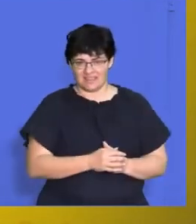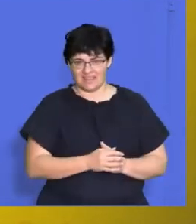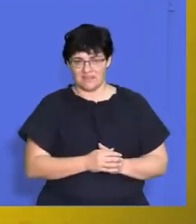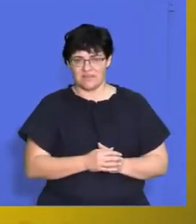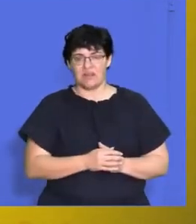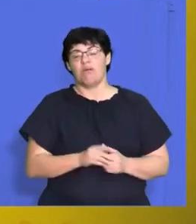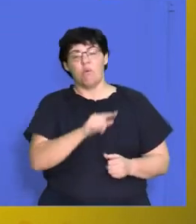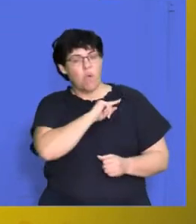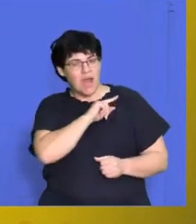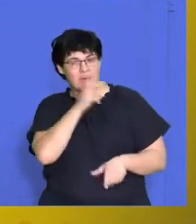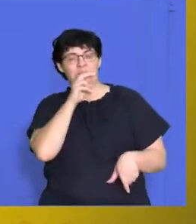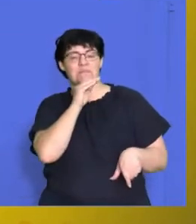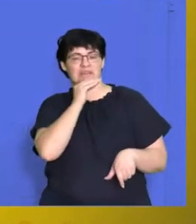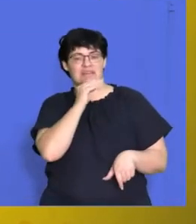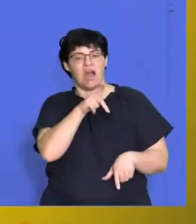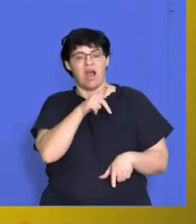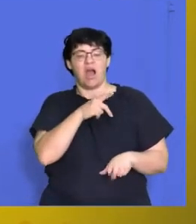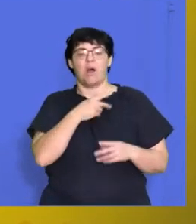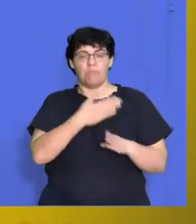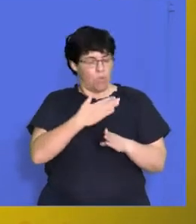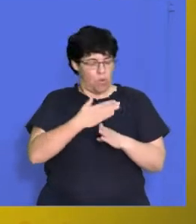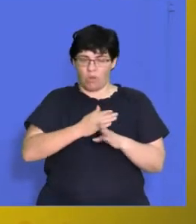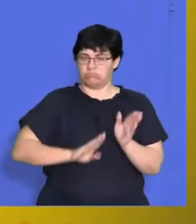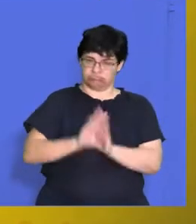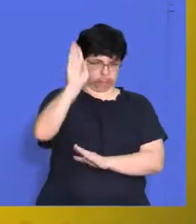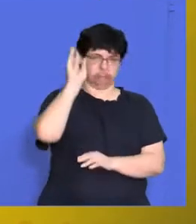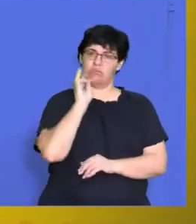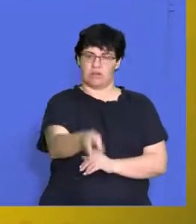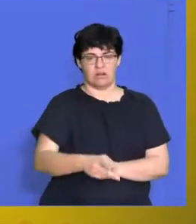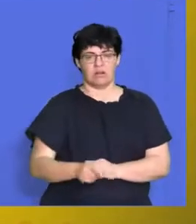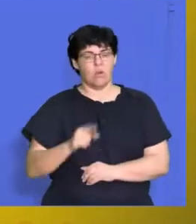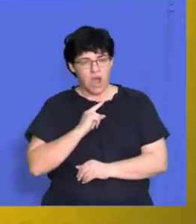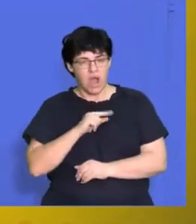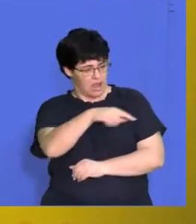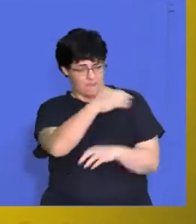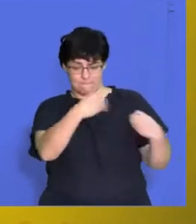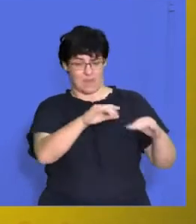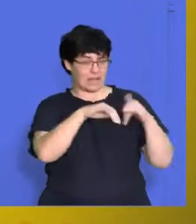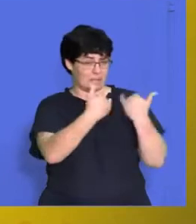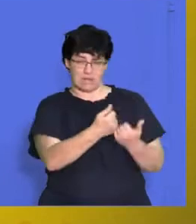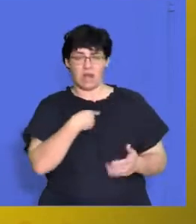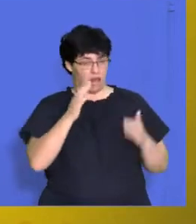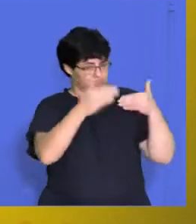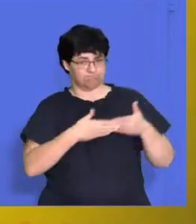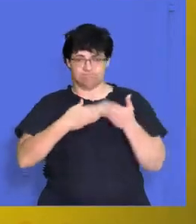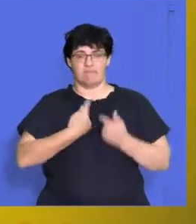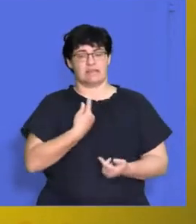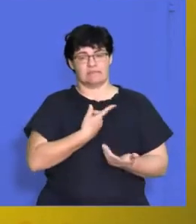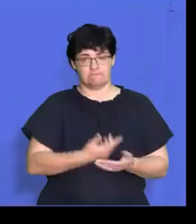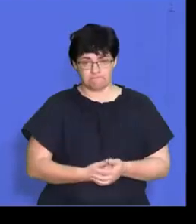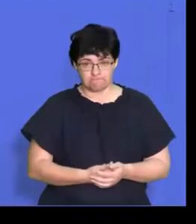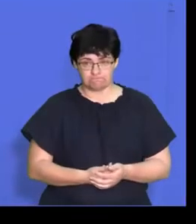which means that your productivity is going to go. Because people are like, right, at this company, they're going to look after us.